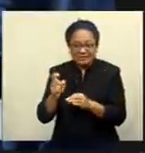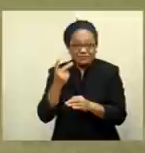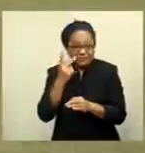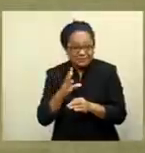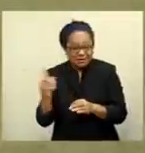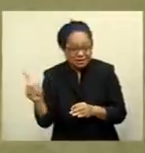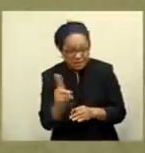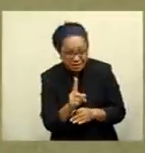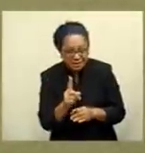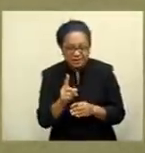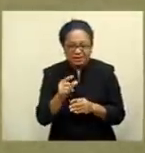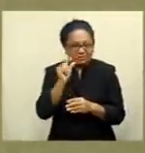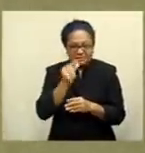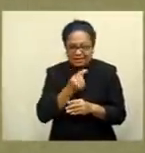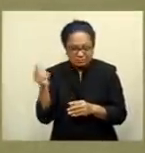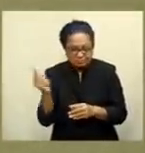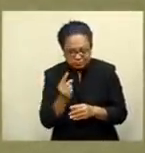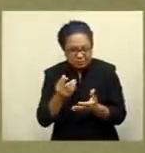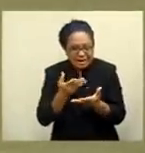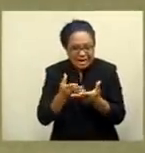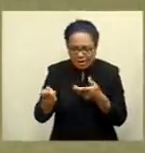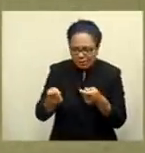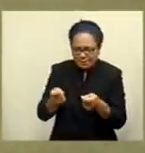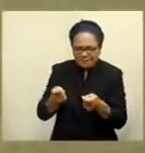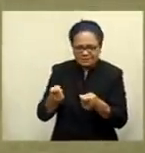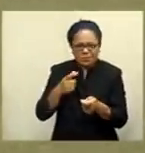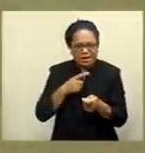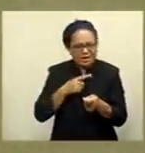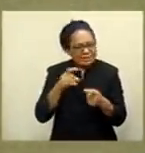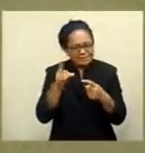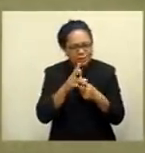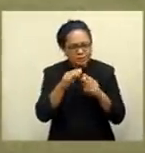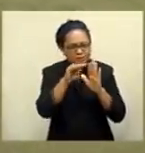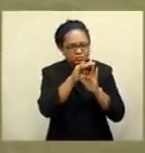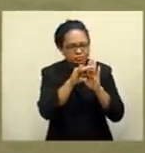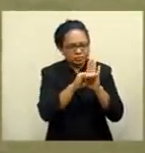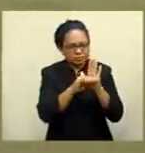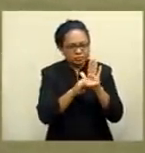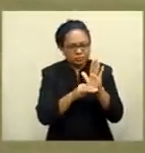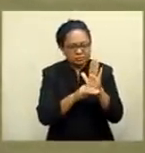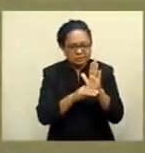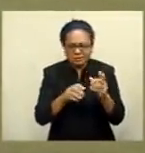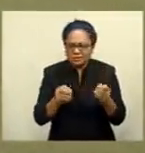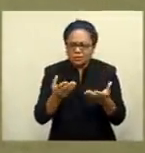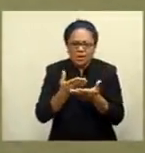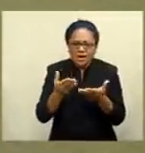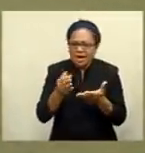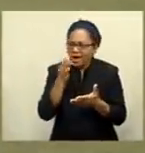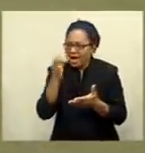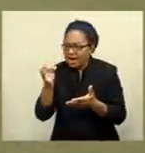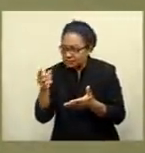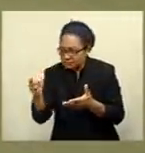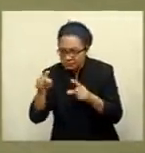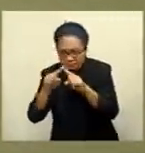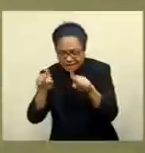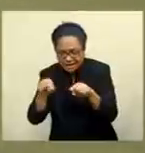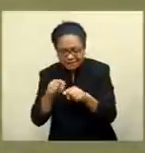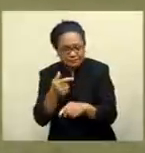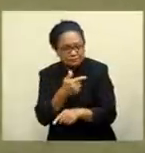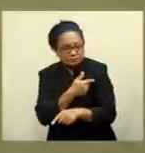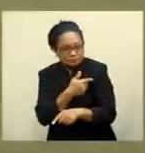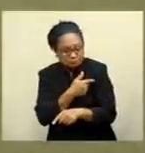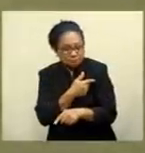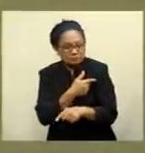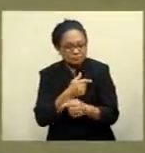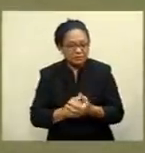club? We need protocols around or procedures around. How do we ask for evidence of the vaccination? What should that evidence be? Is it the